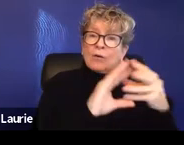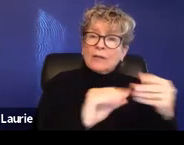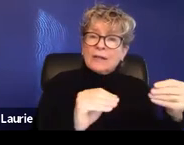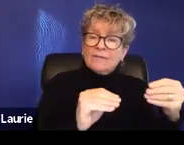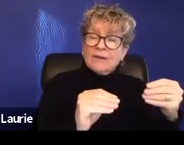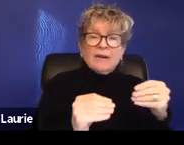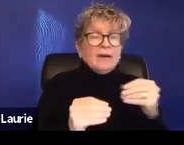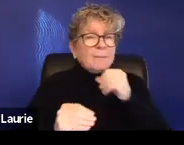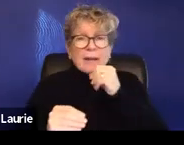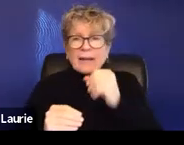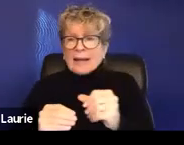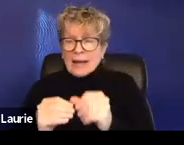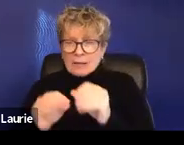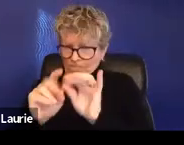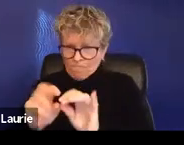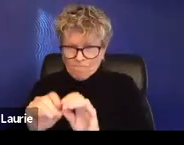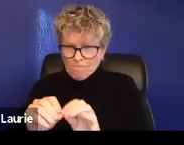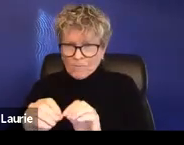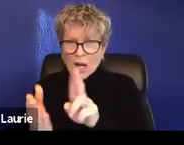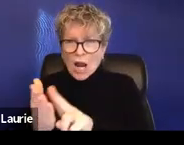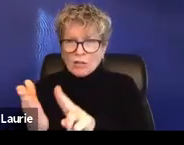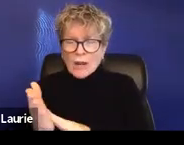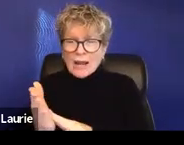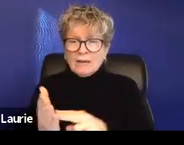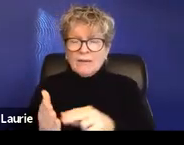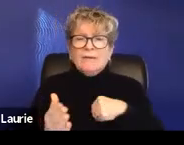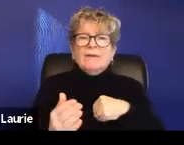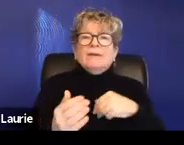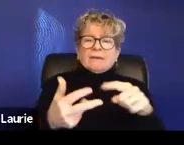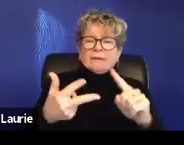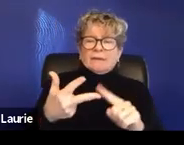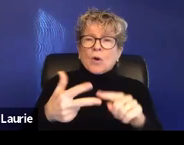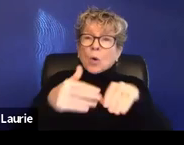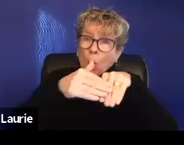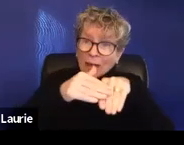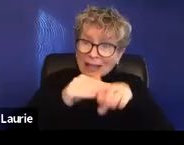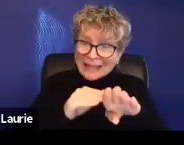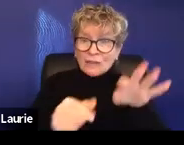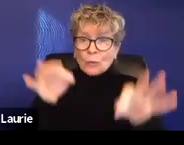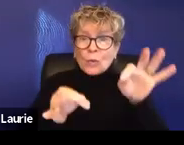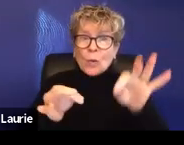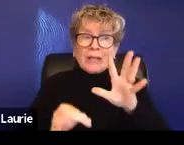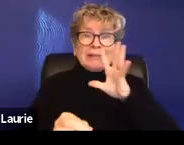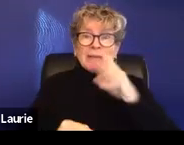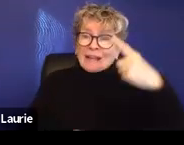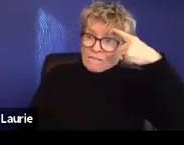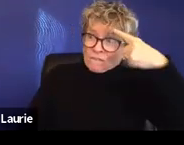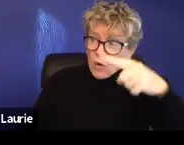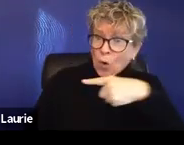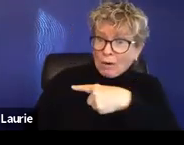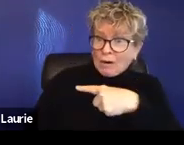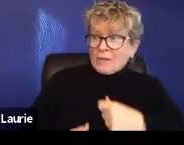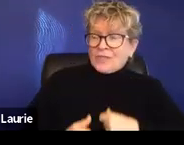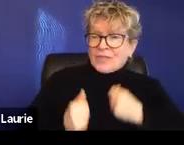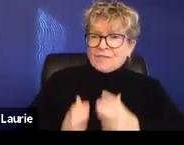representation in court, actually speaking on behalf of a survivor in court, uh, representing, meaning, um,